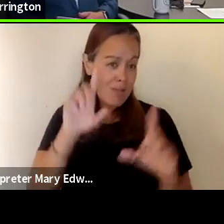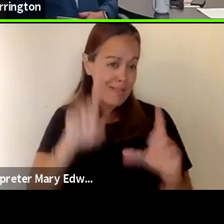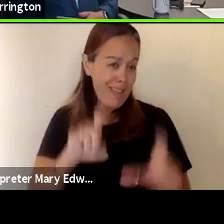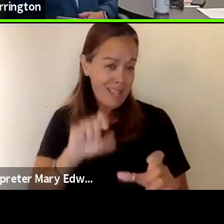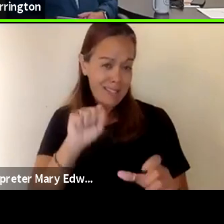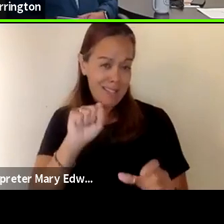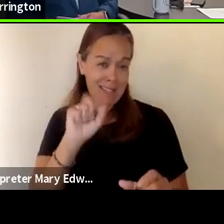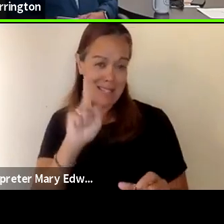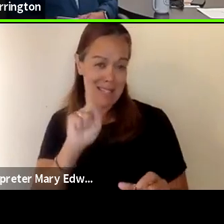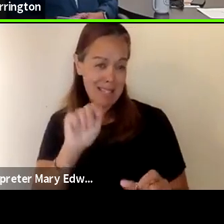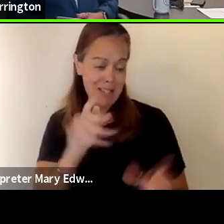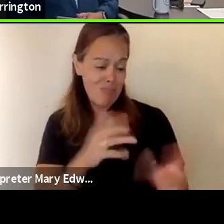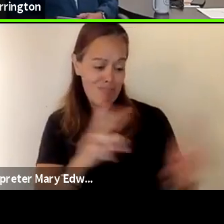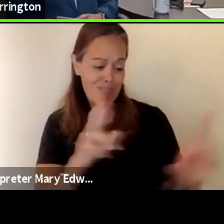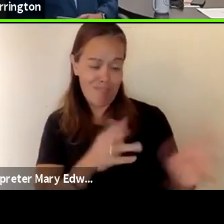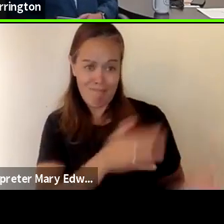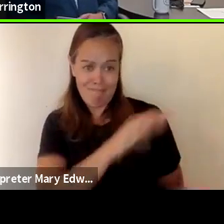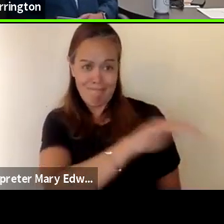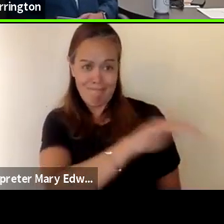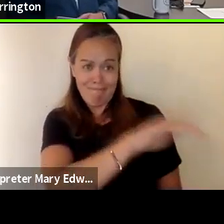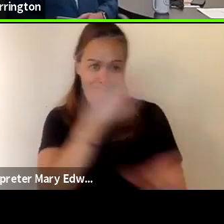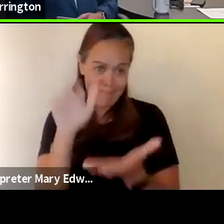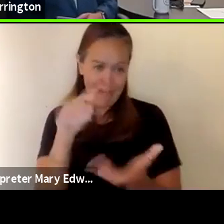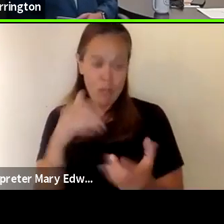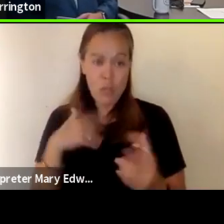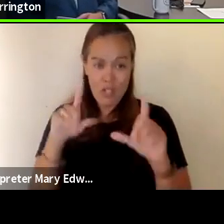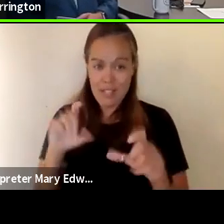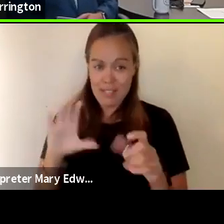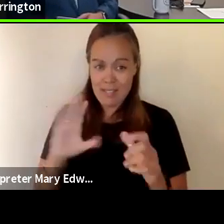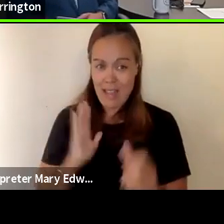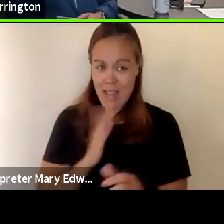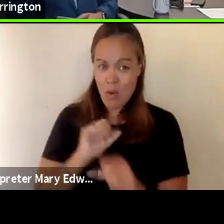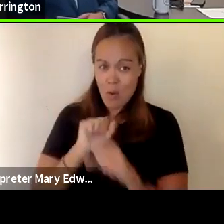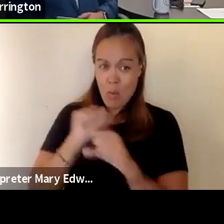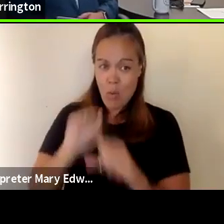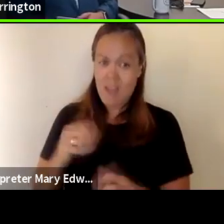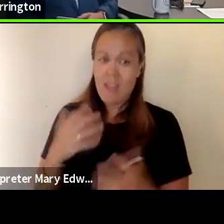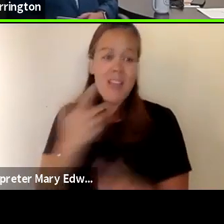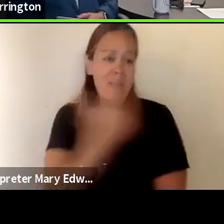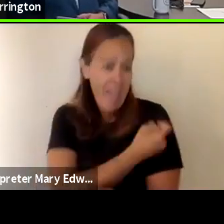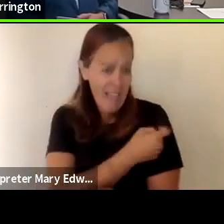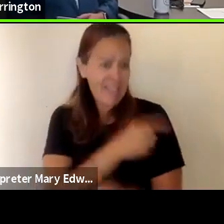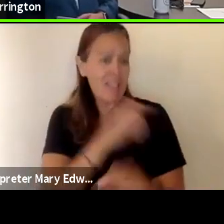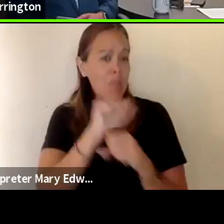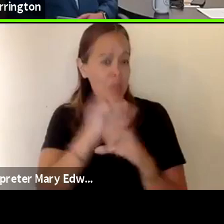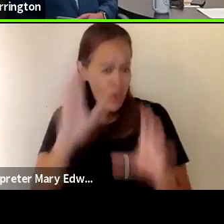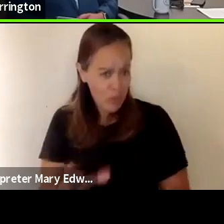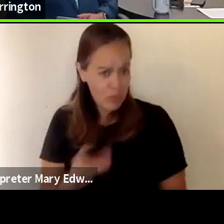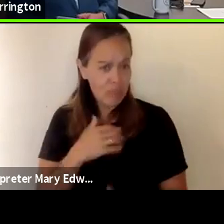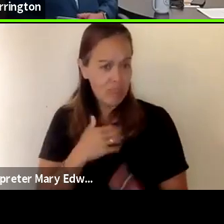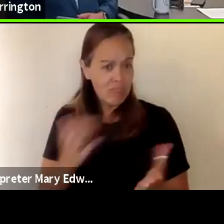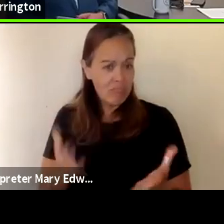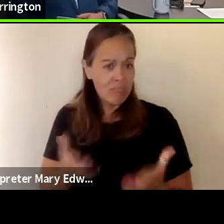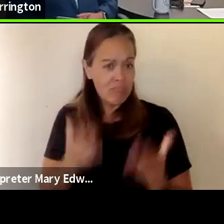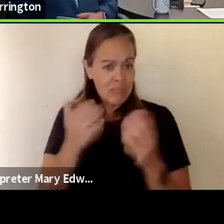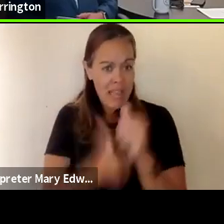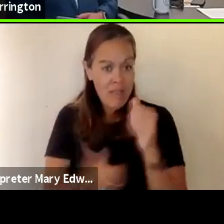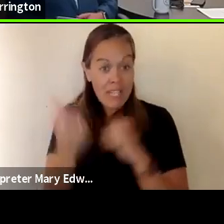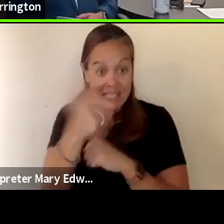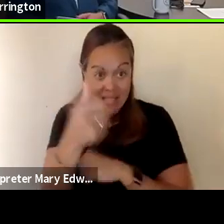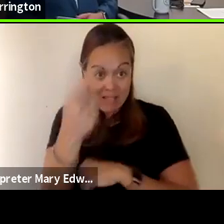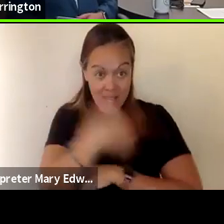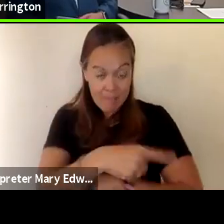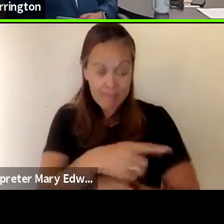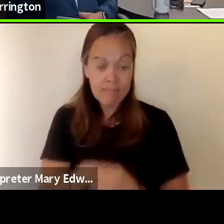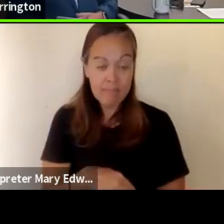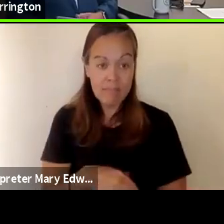to go and we are testing our own employees even vaccinated employees we're making an offer of every 10 days because